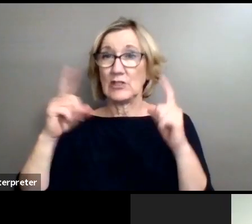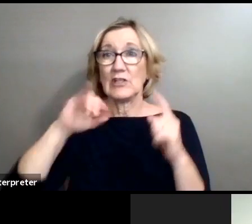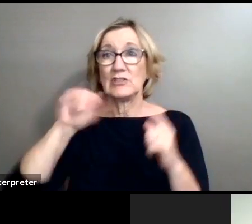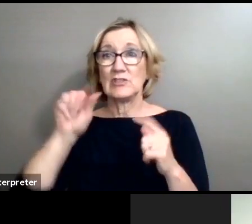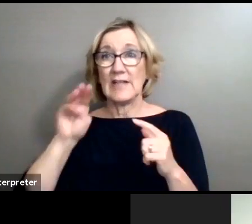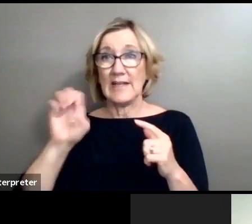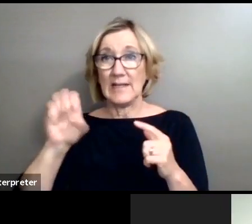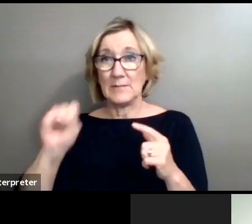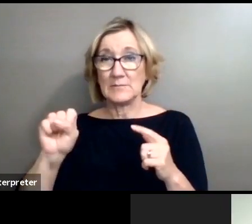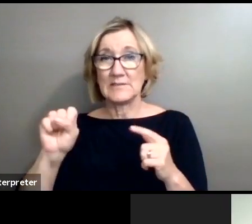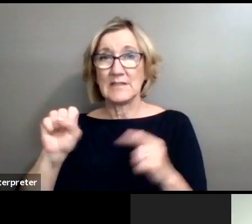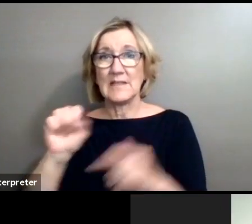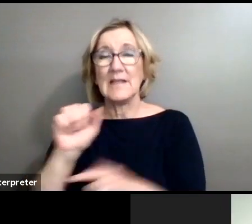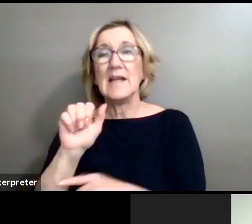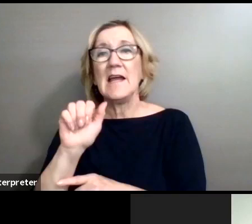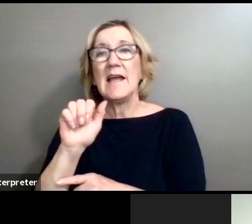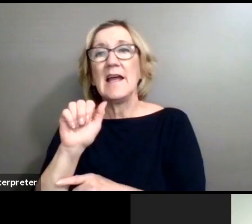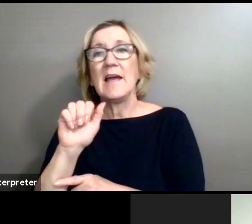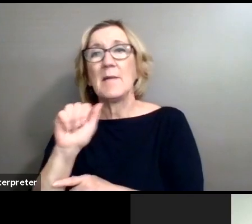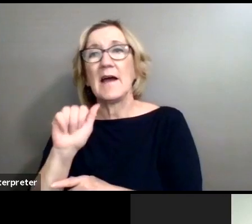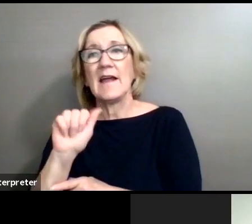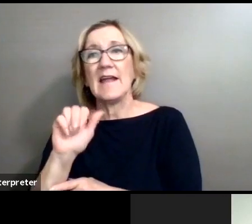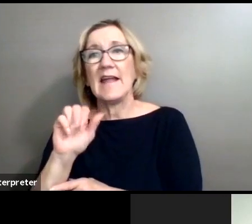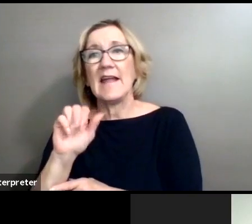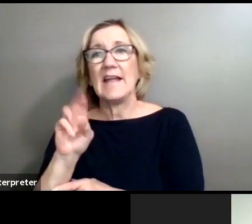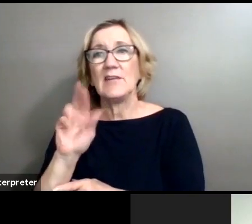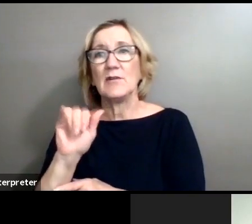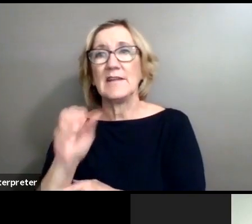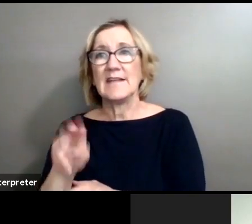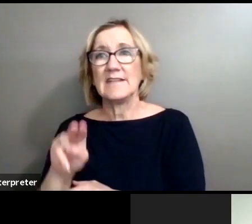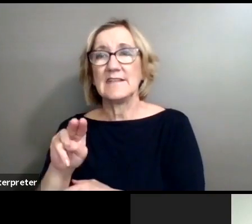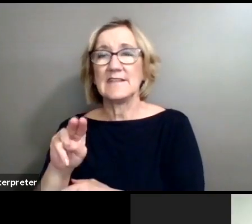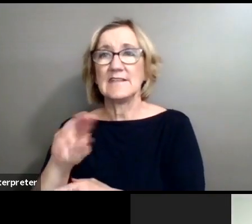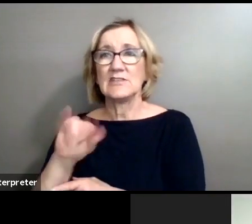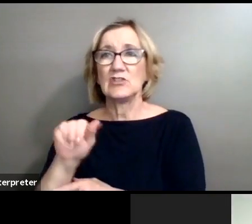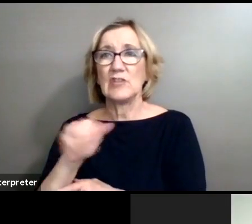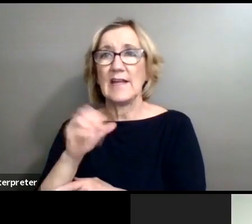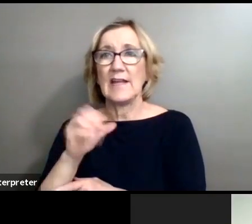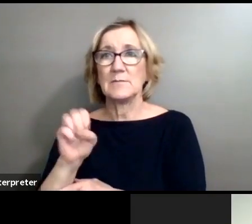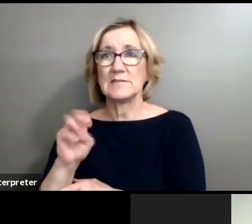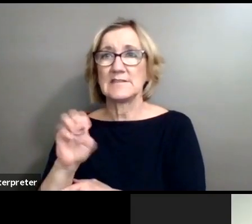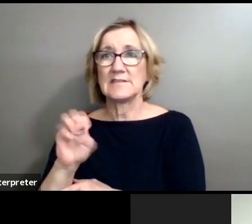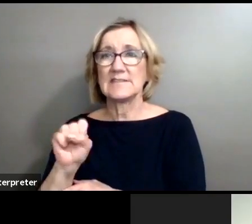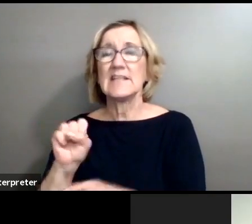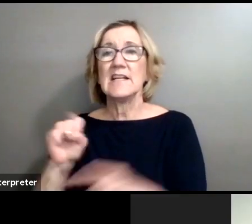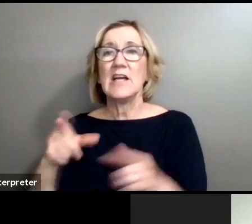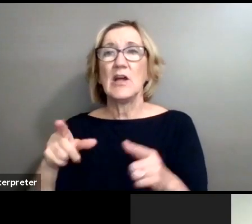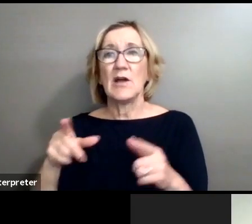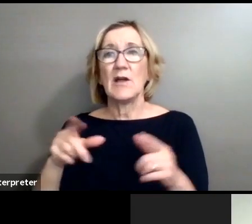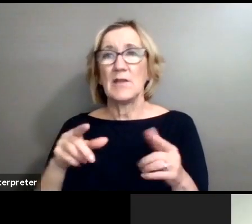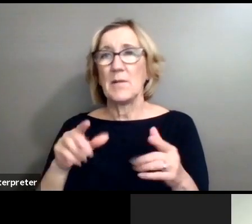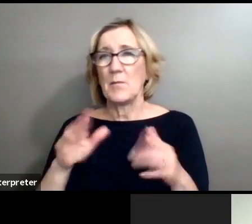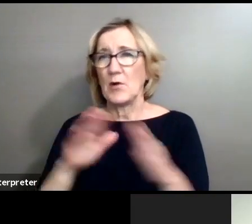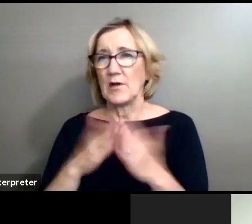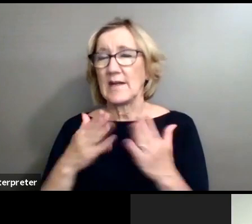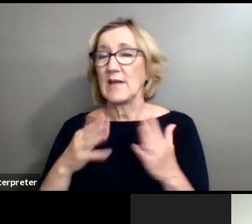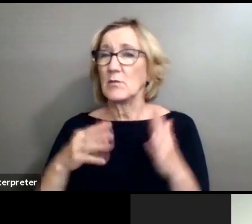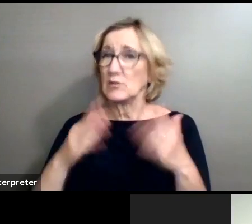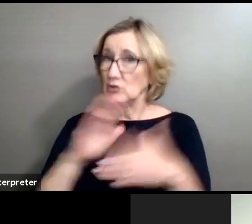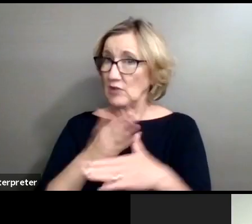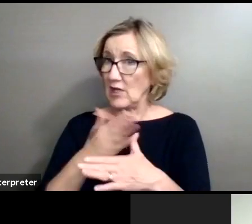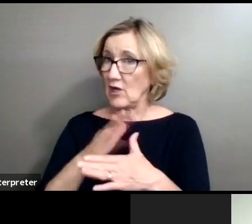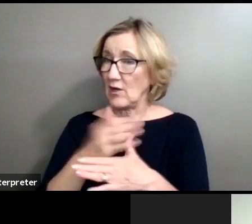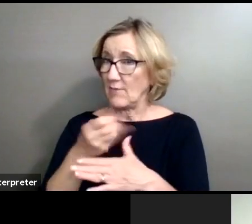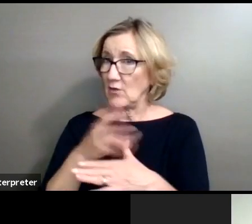by Adria J. Loney. Trevor will read that, so that'll be coming up. We're going to share a couple of our favorite photos from the collection here at